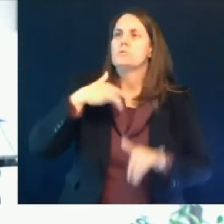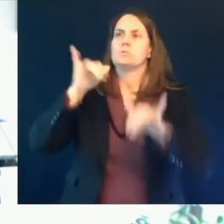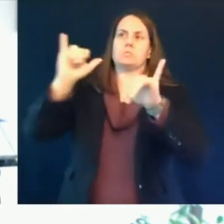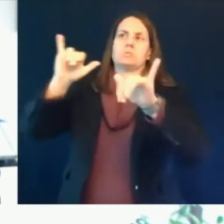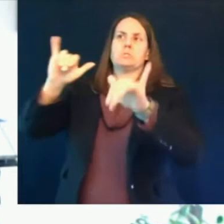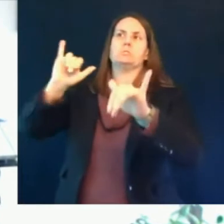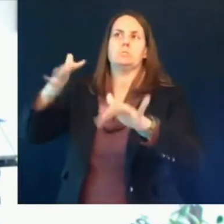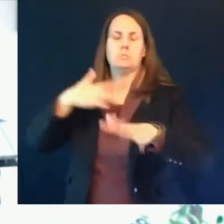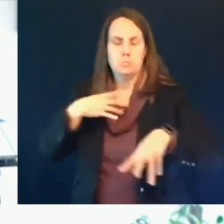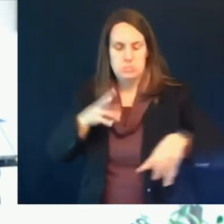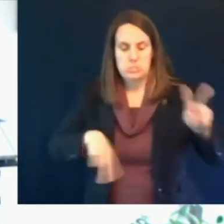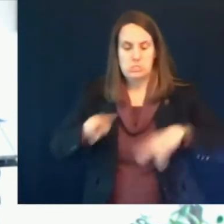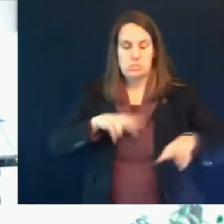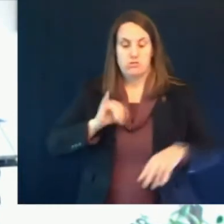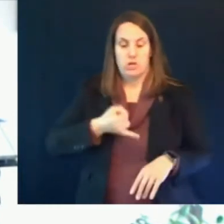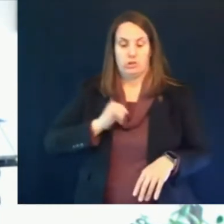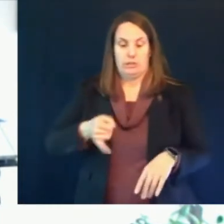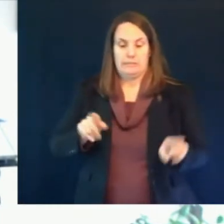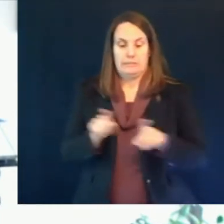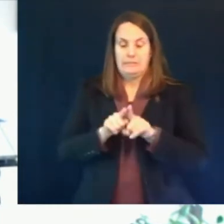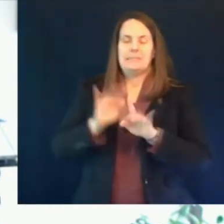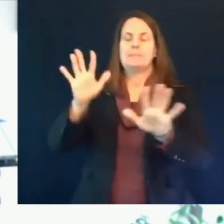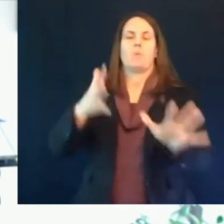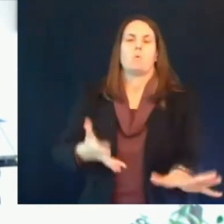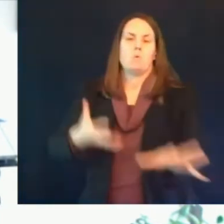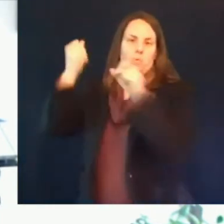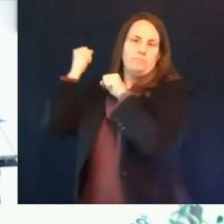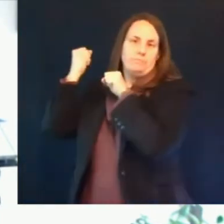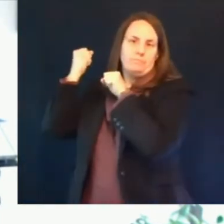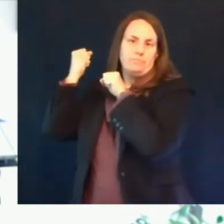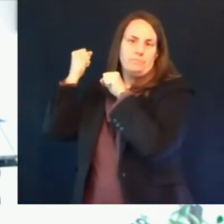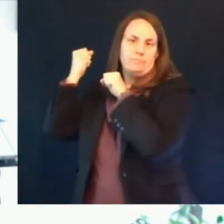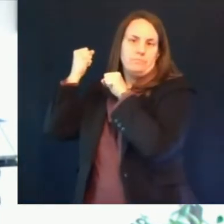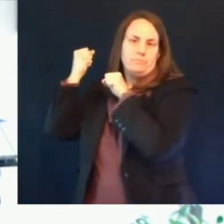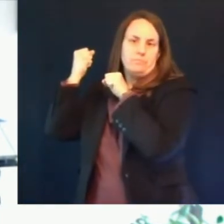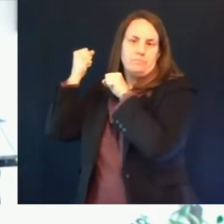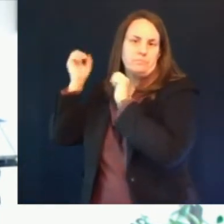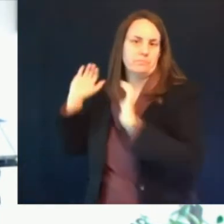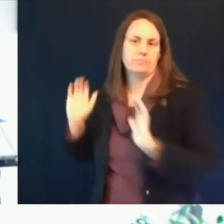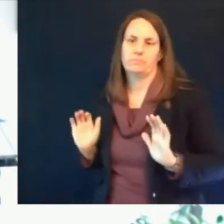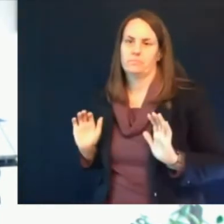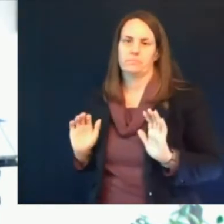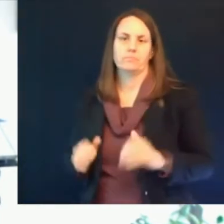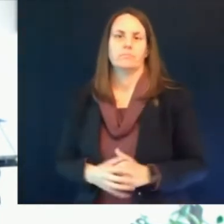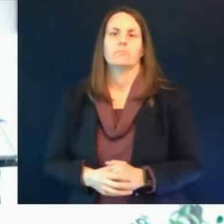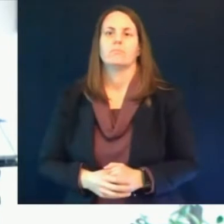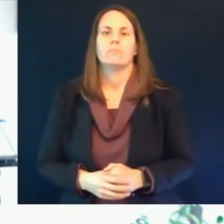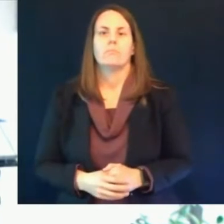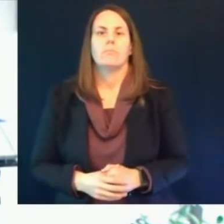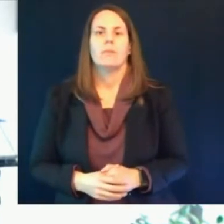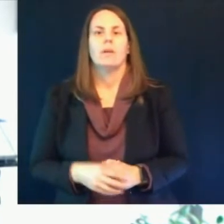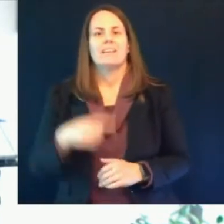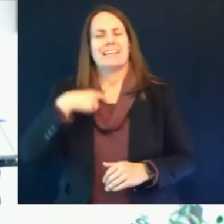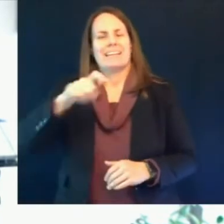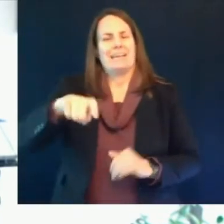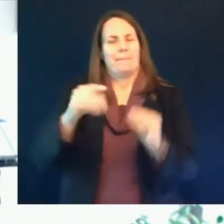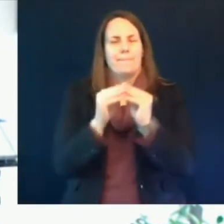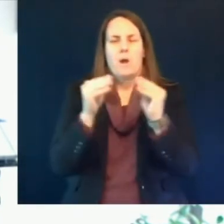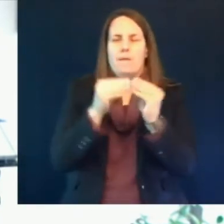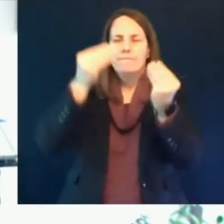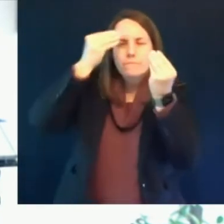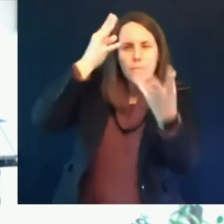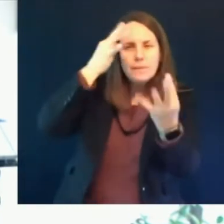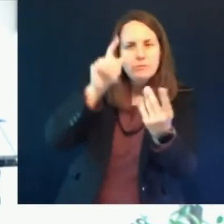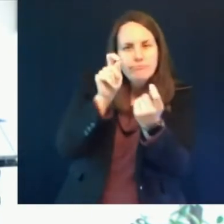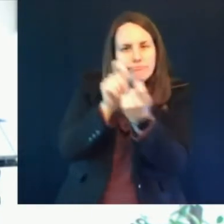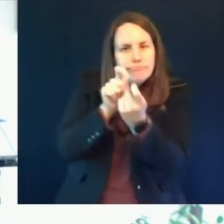amount of detail to communicate what we know about it to all of our provider colleagues so they can communicate the risks and